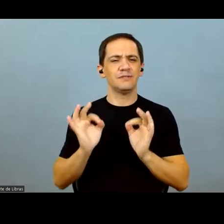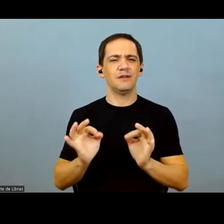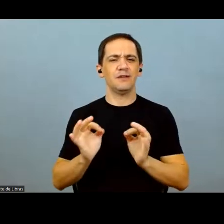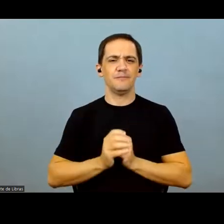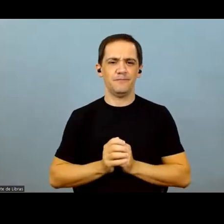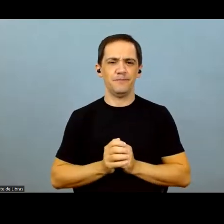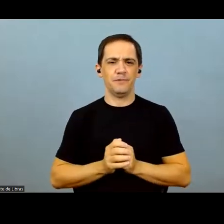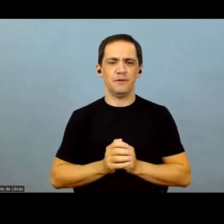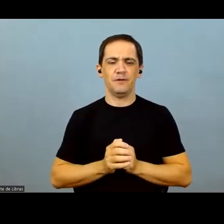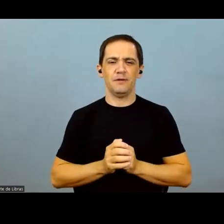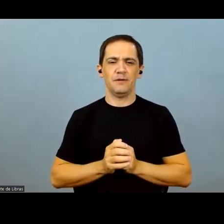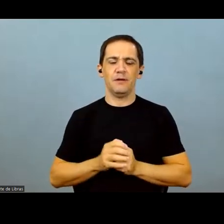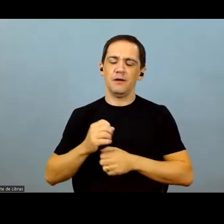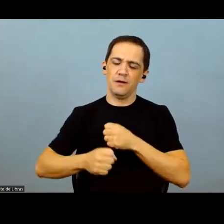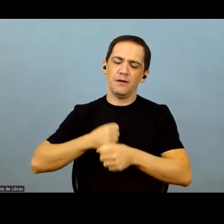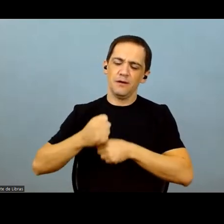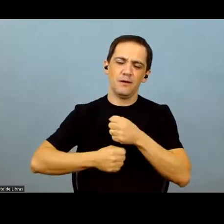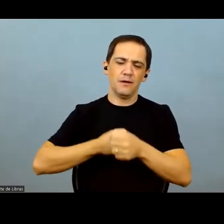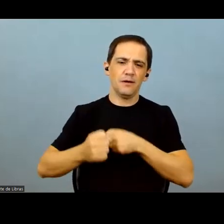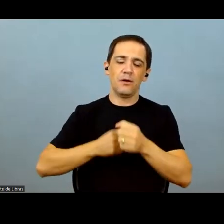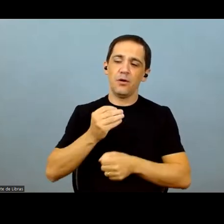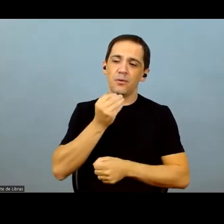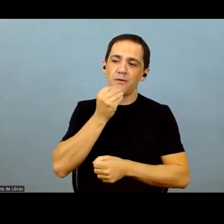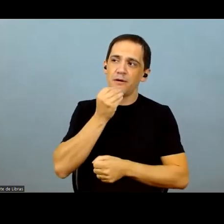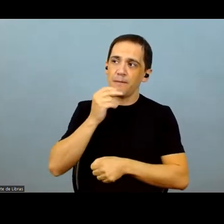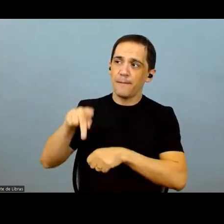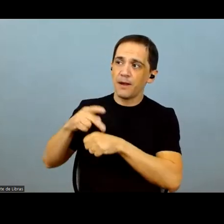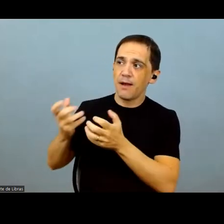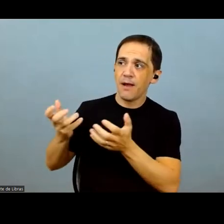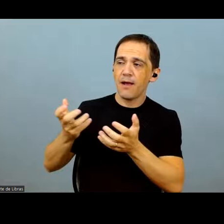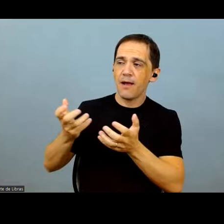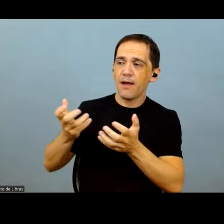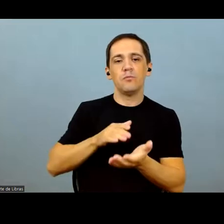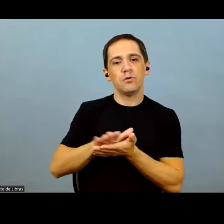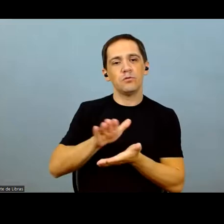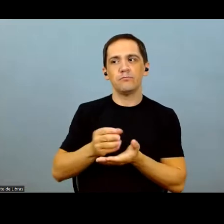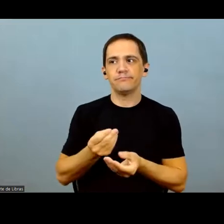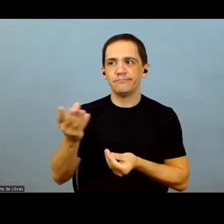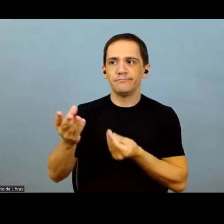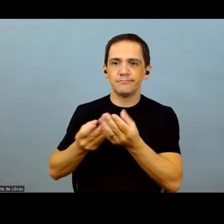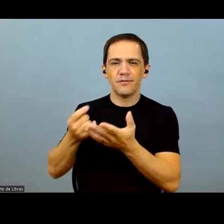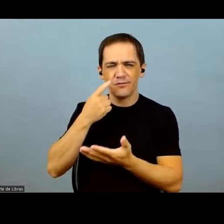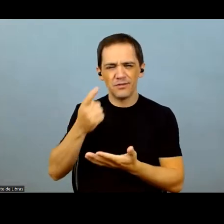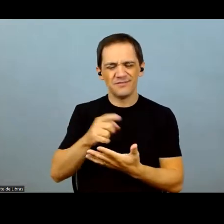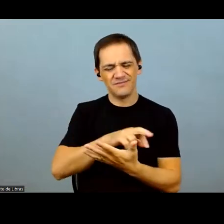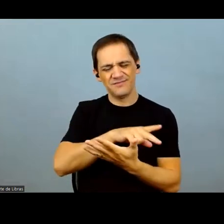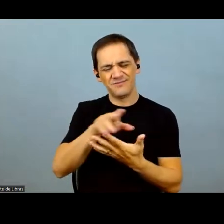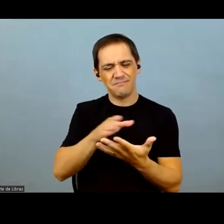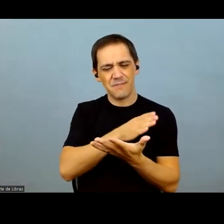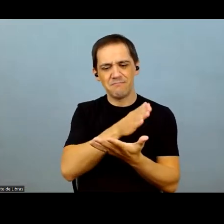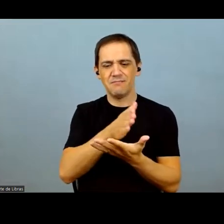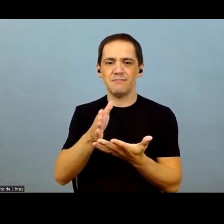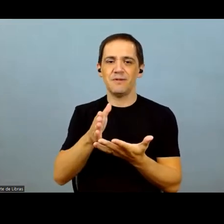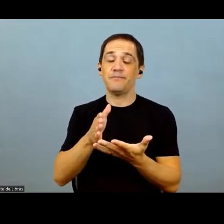growth opportunities in the near future. So, it's a